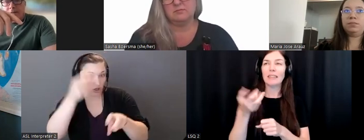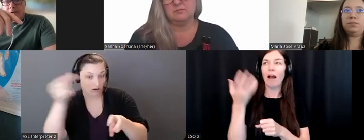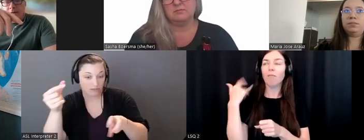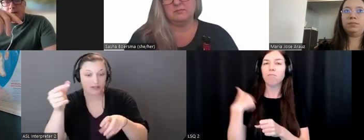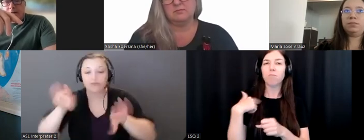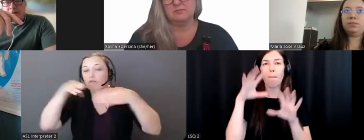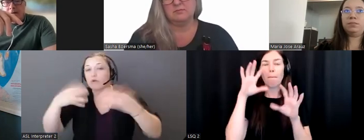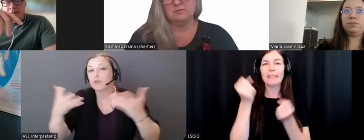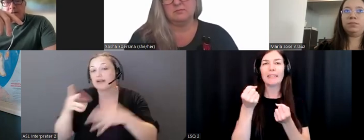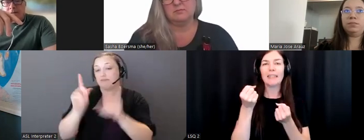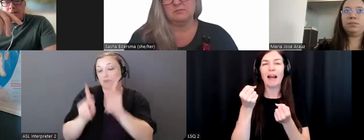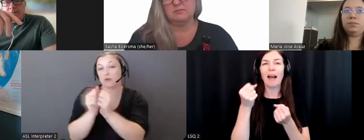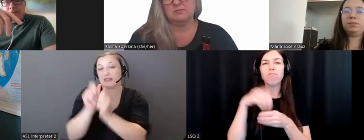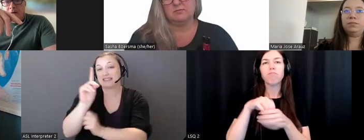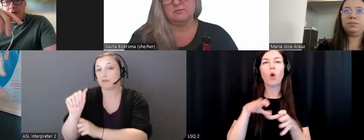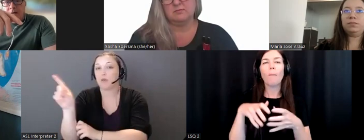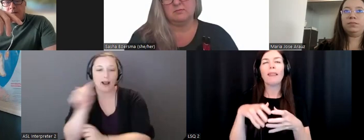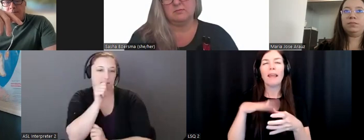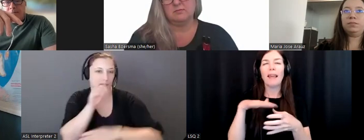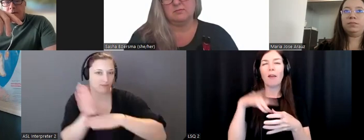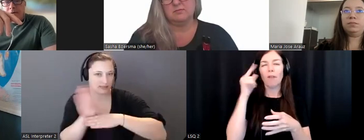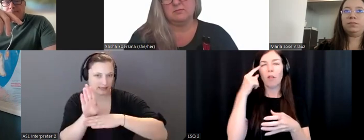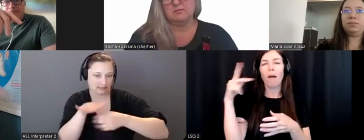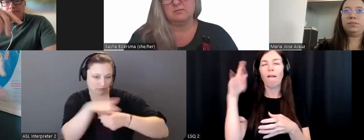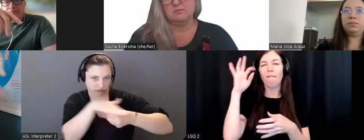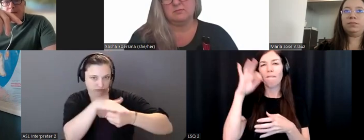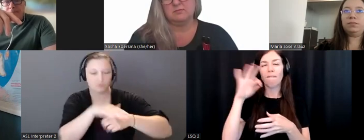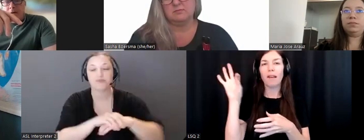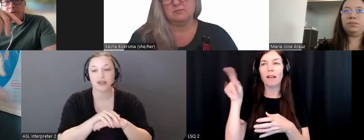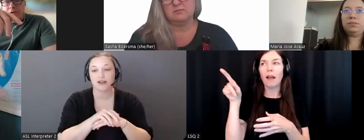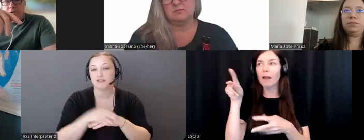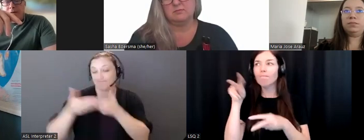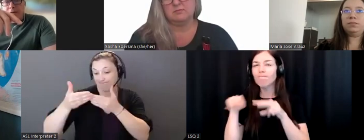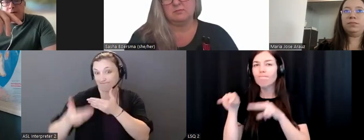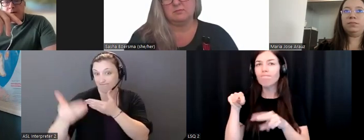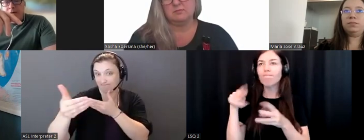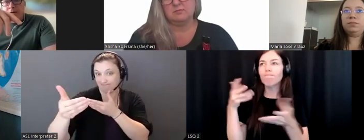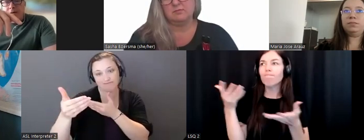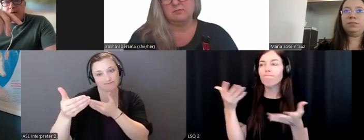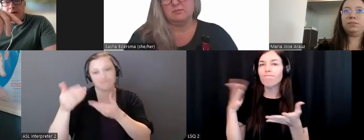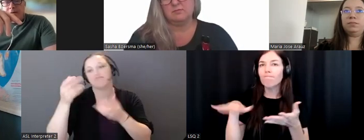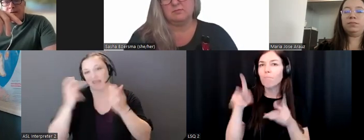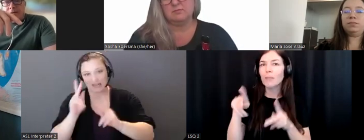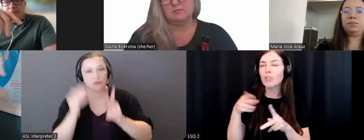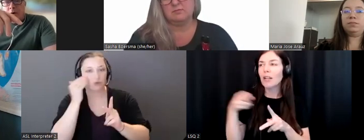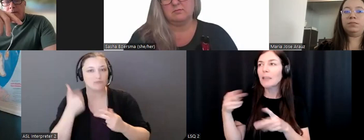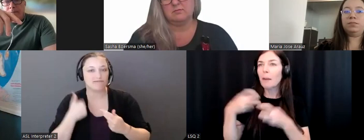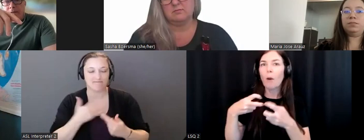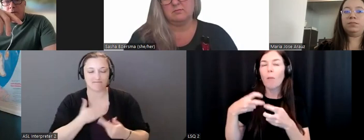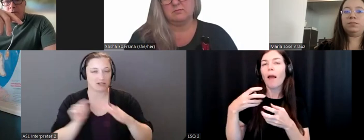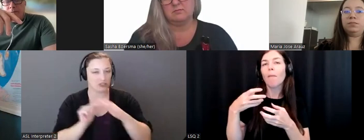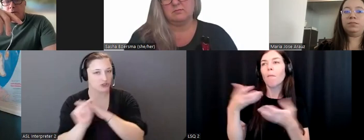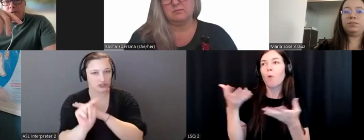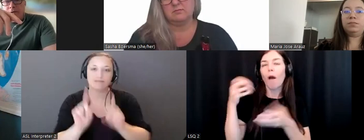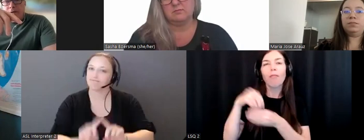private sector. Since then, as people know, I've been on a journey. I think this is probably